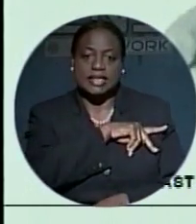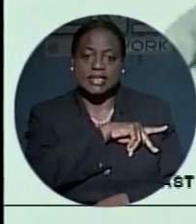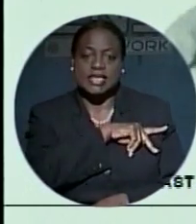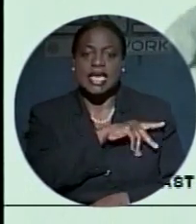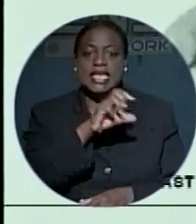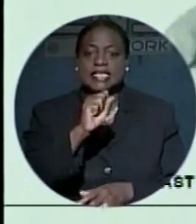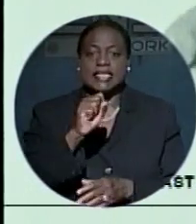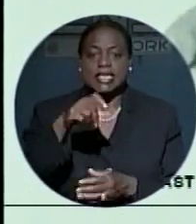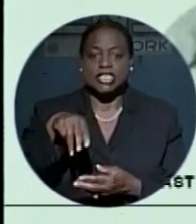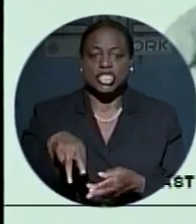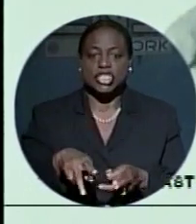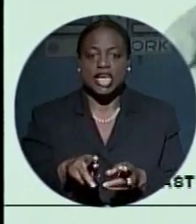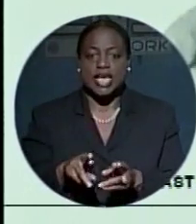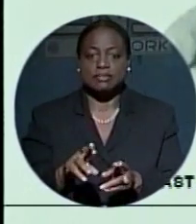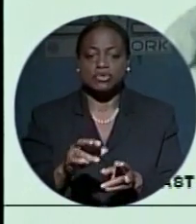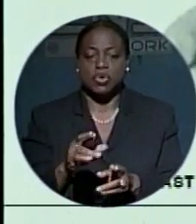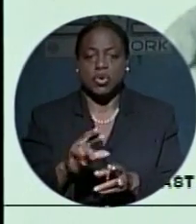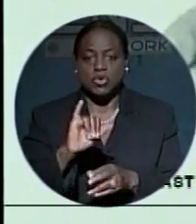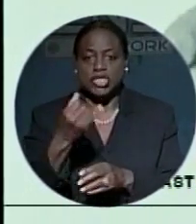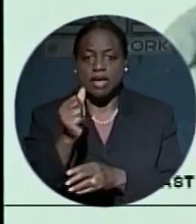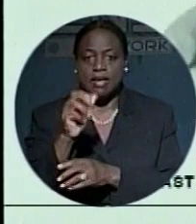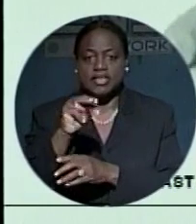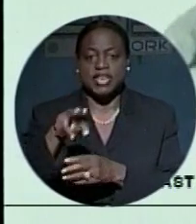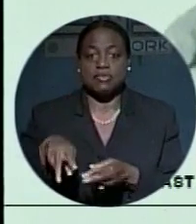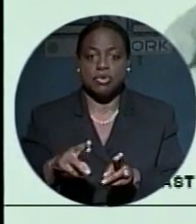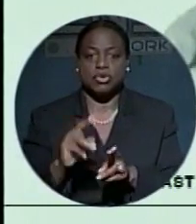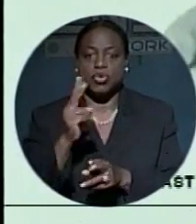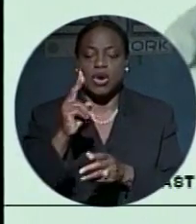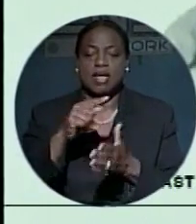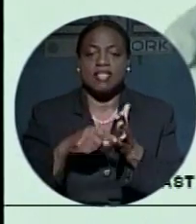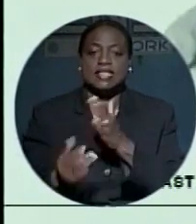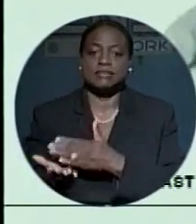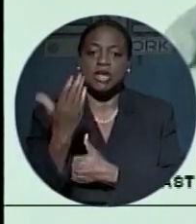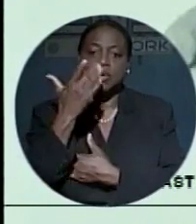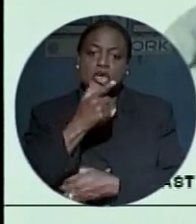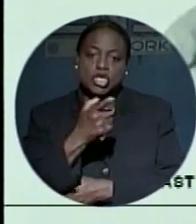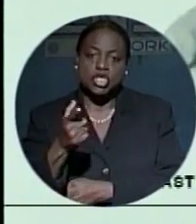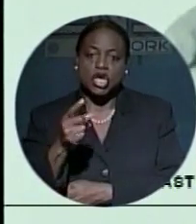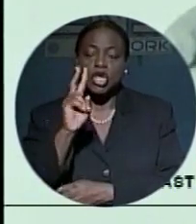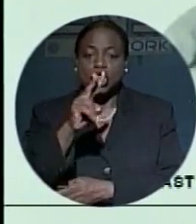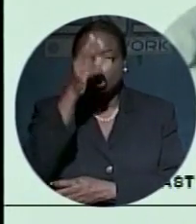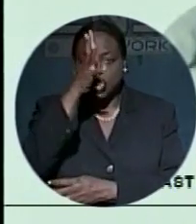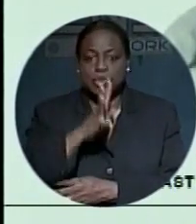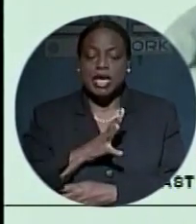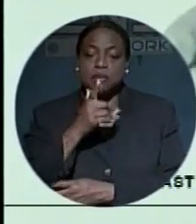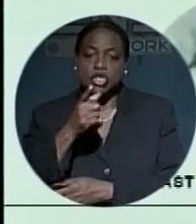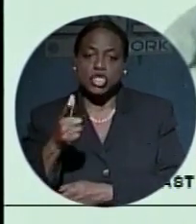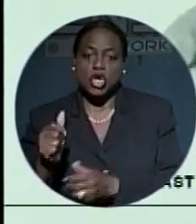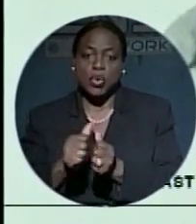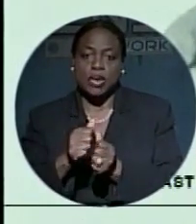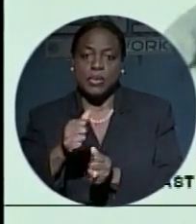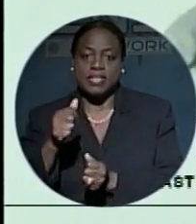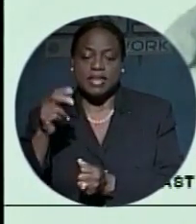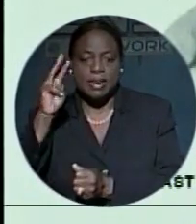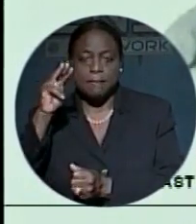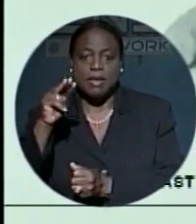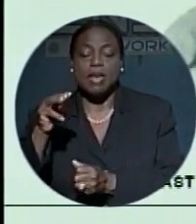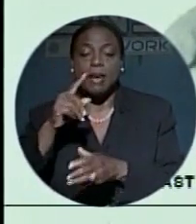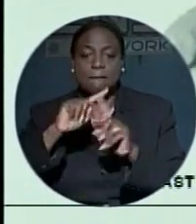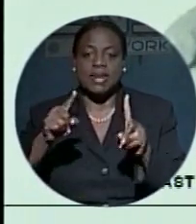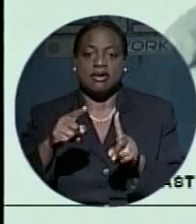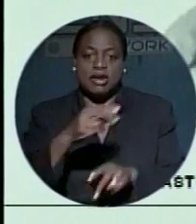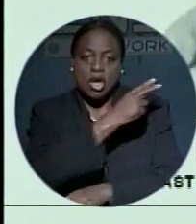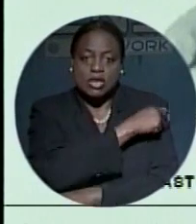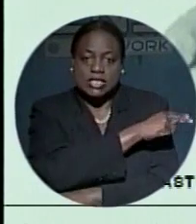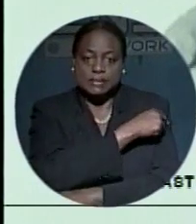at St. James Road shortly after 2 o'clock this morning when he was fatally shot. Two other men were shot during that ordeal and are hospitalized in